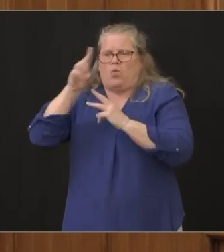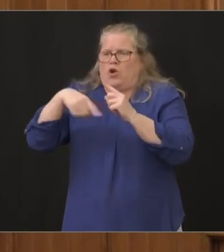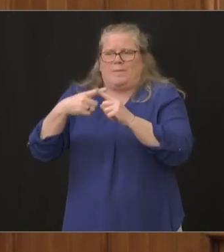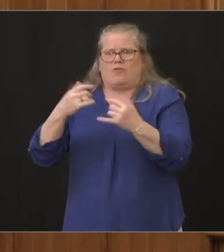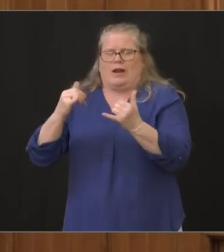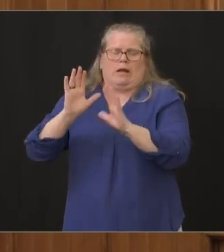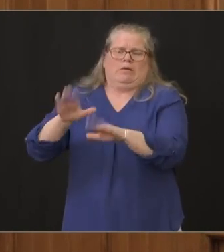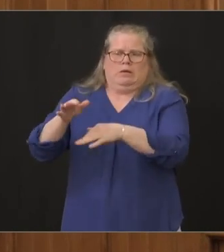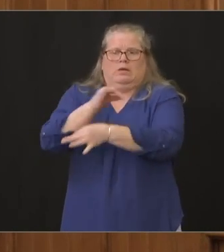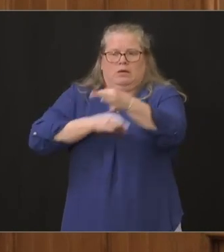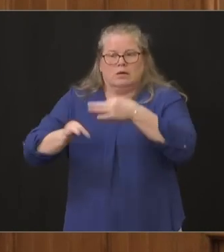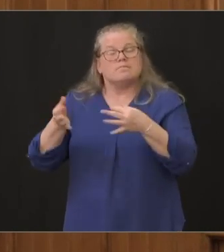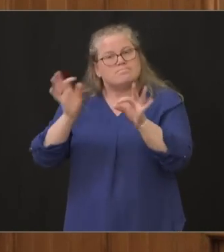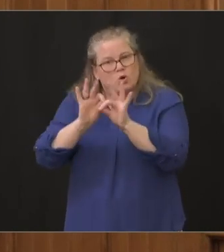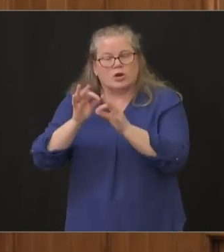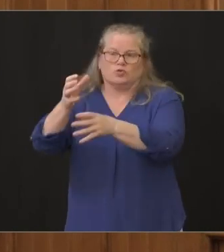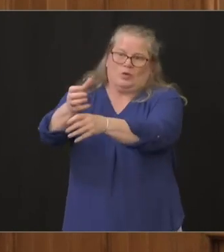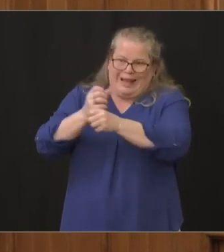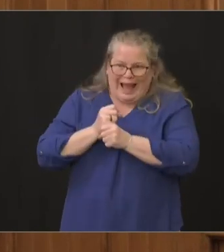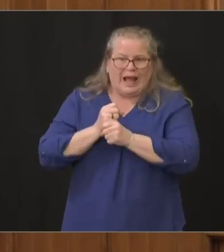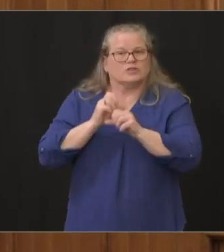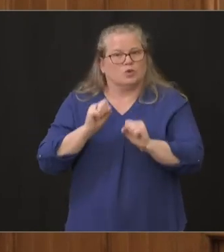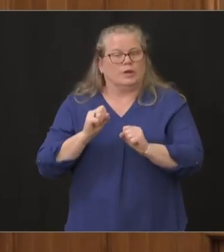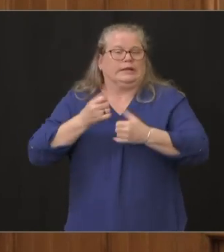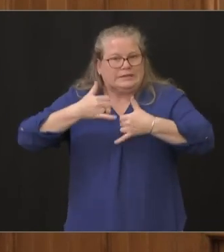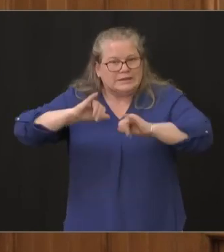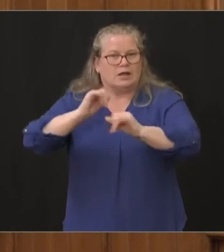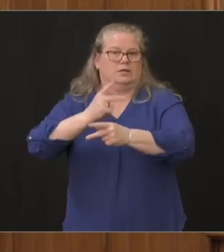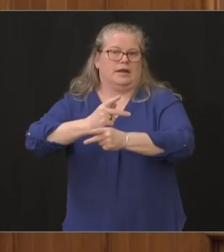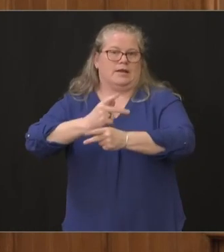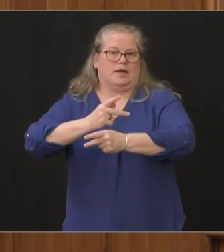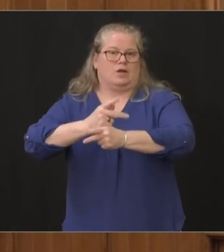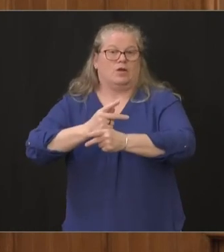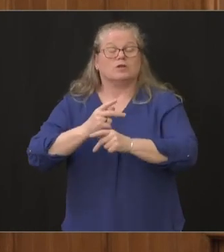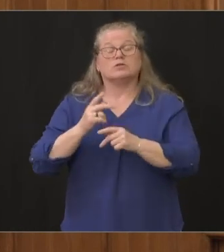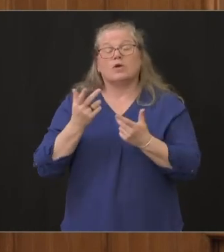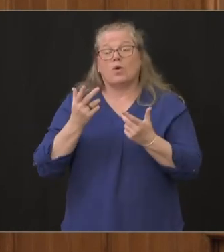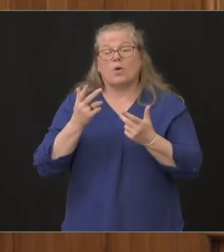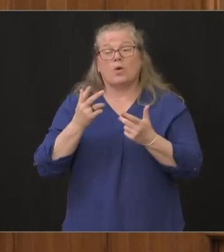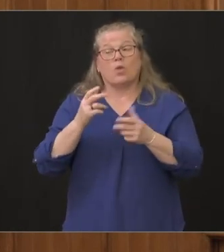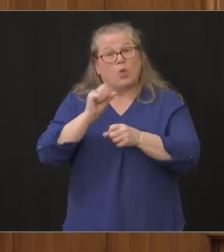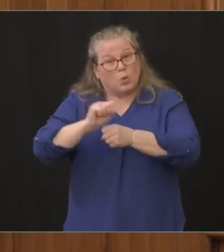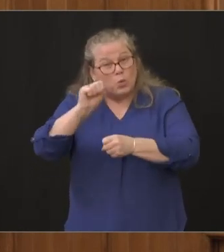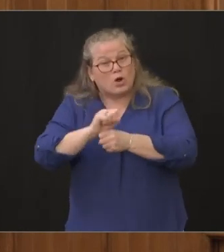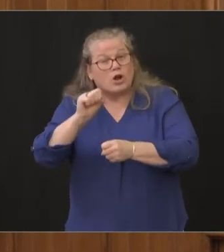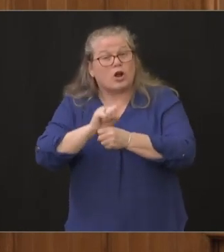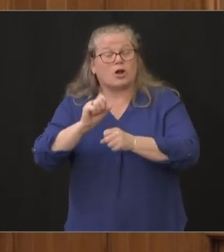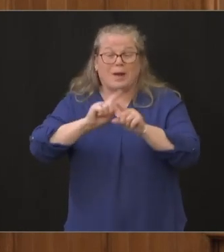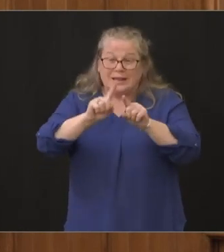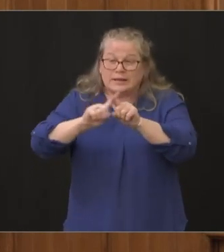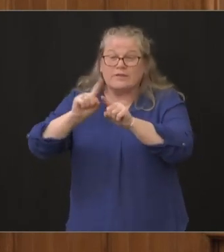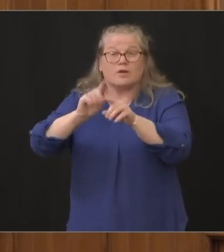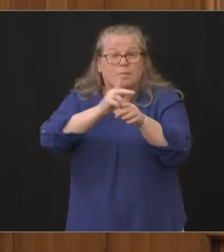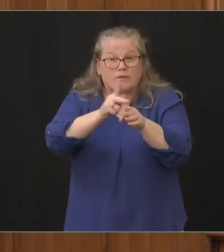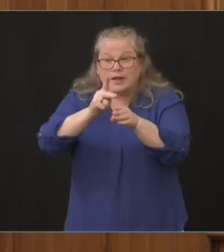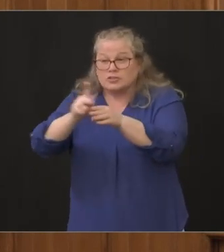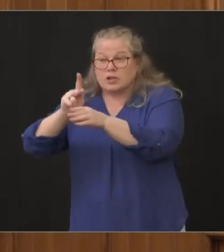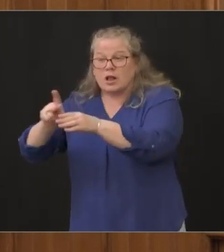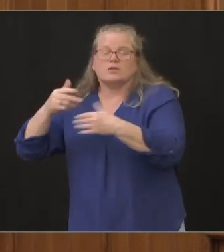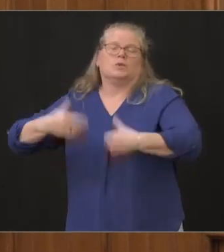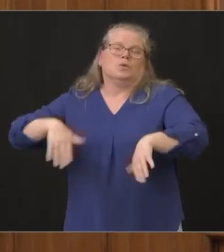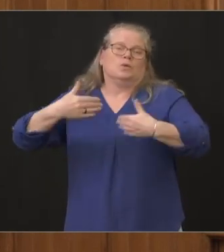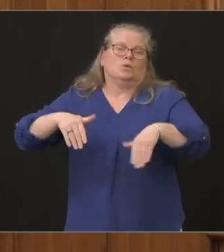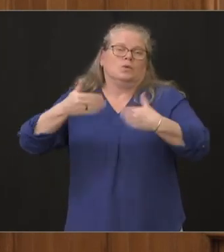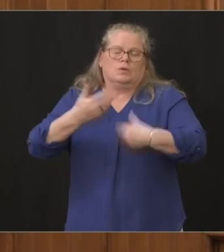that the efforts by all the supply chain professionals both in the state government and within all the hospitals and health systems they're playing an